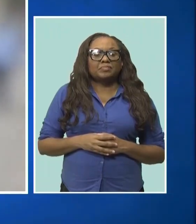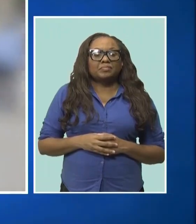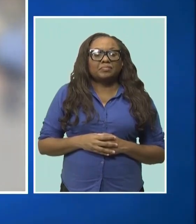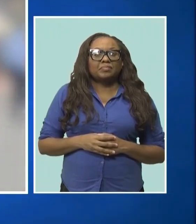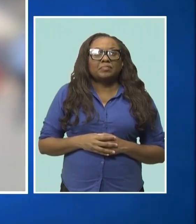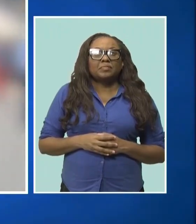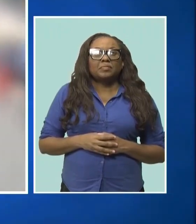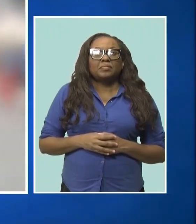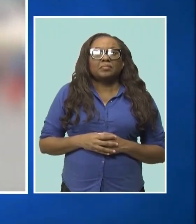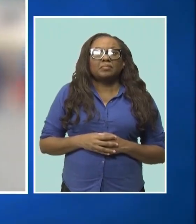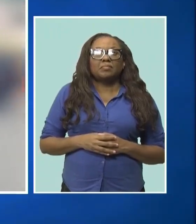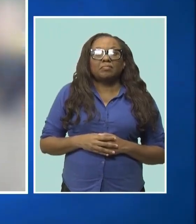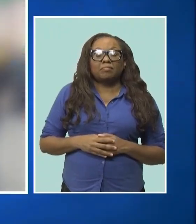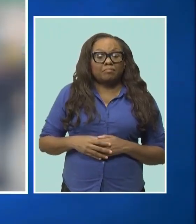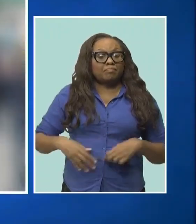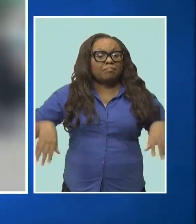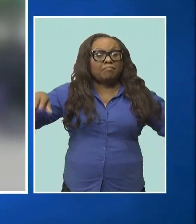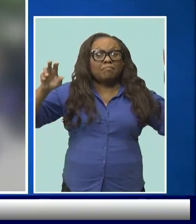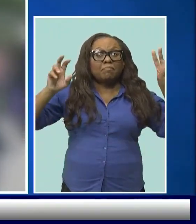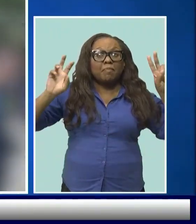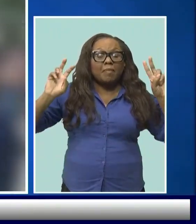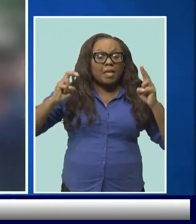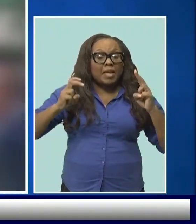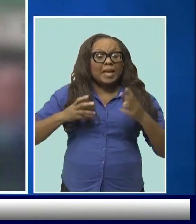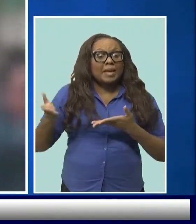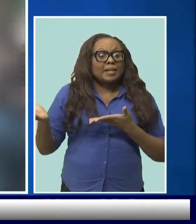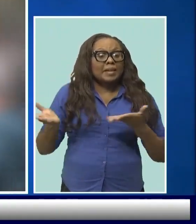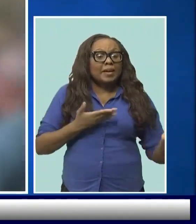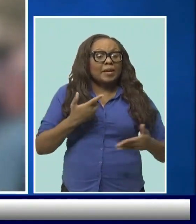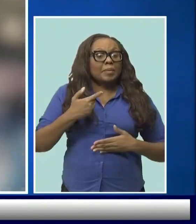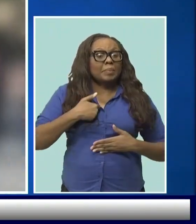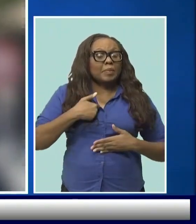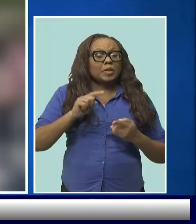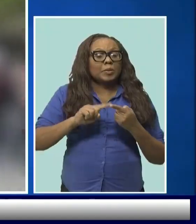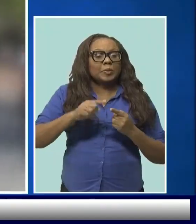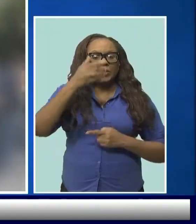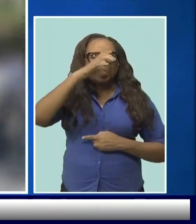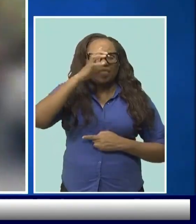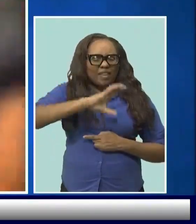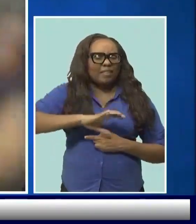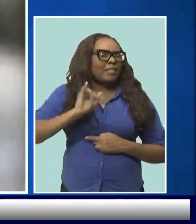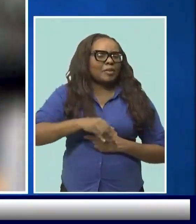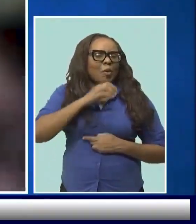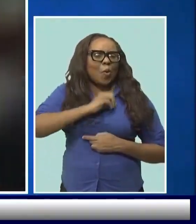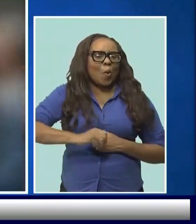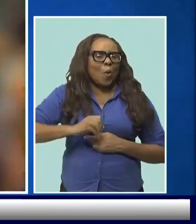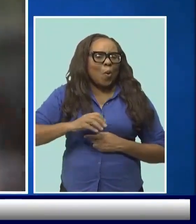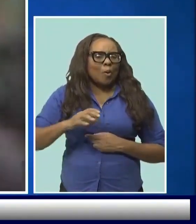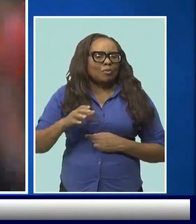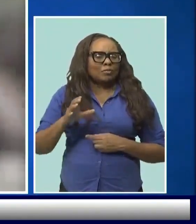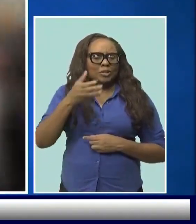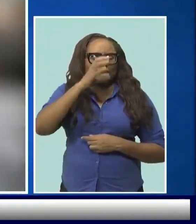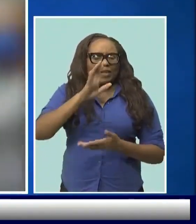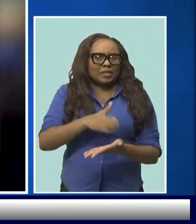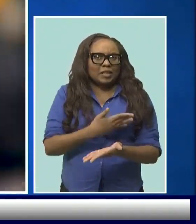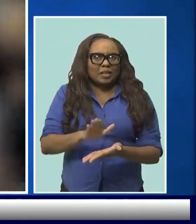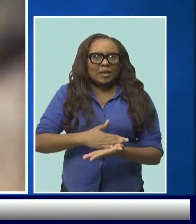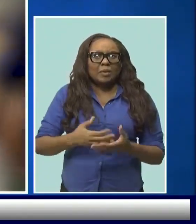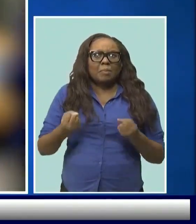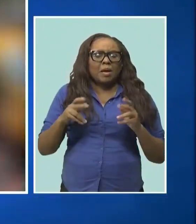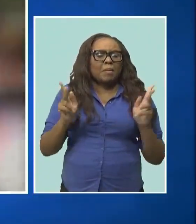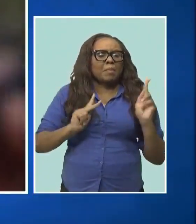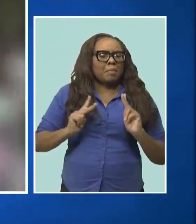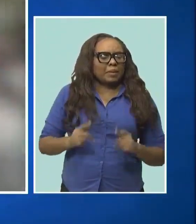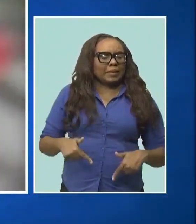Take me to Chafet. The local restaurant's old jingle was in full effect in Manhattan, where thousands of people stretched for